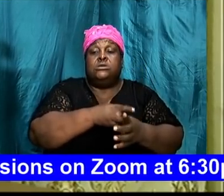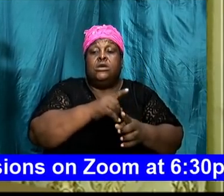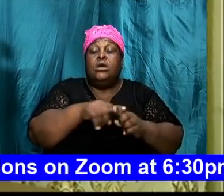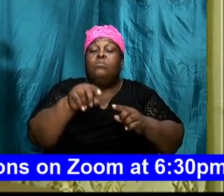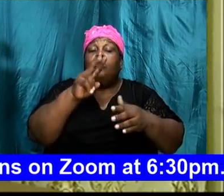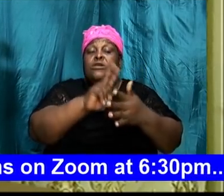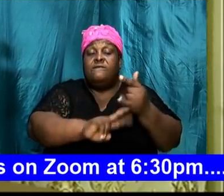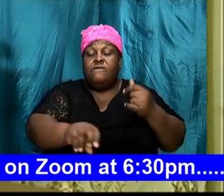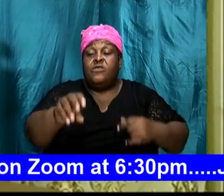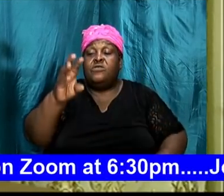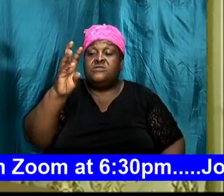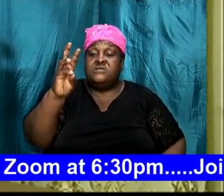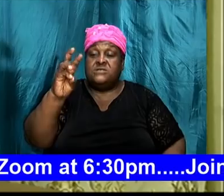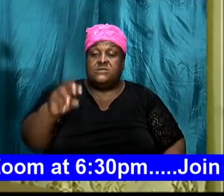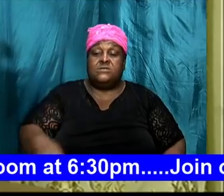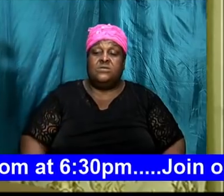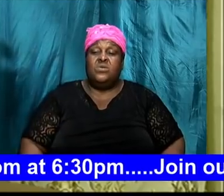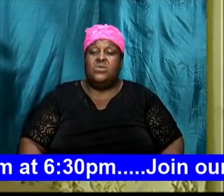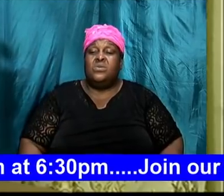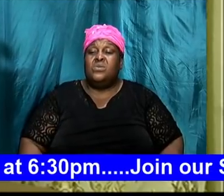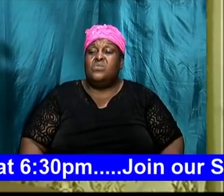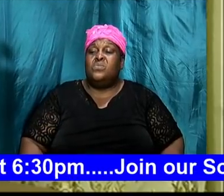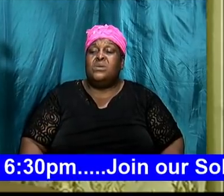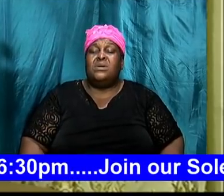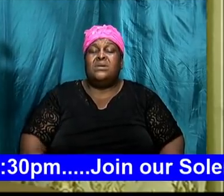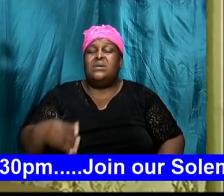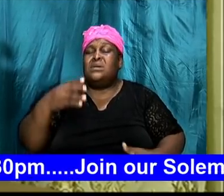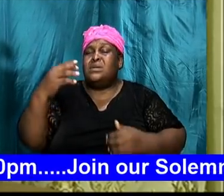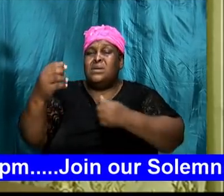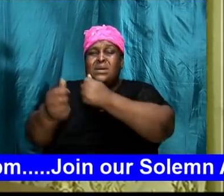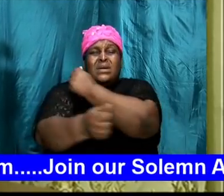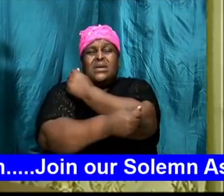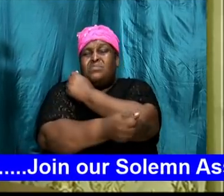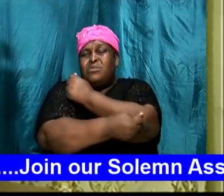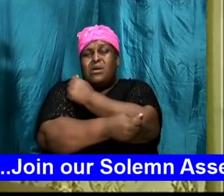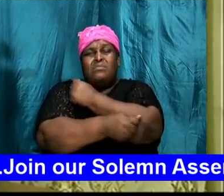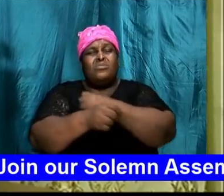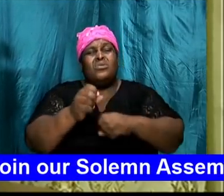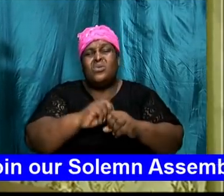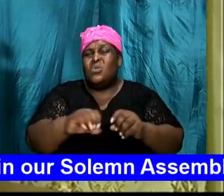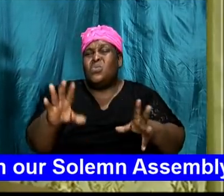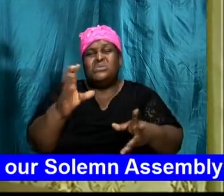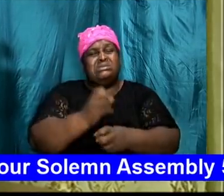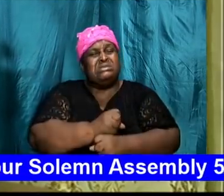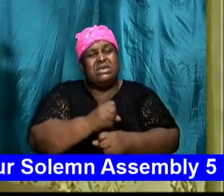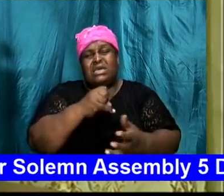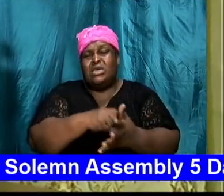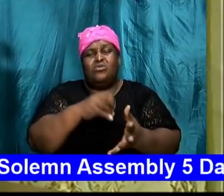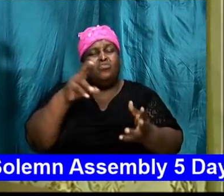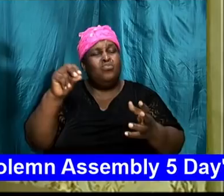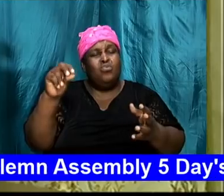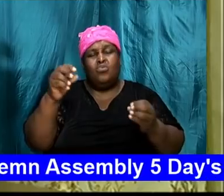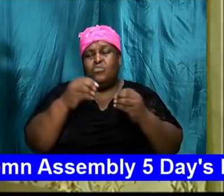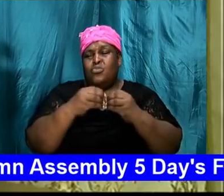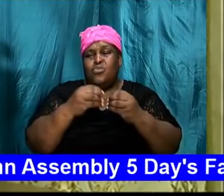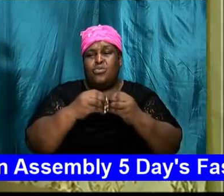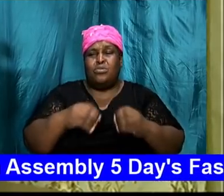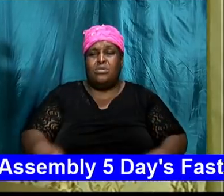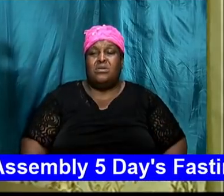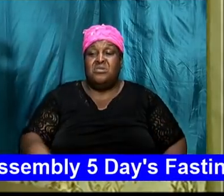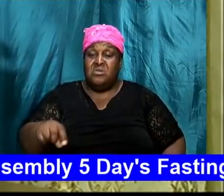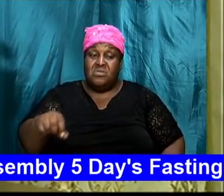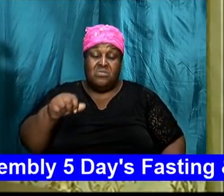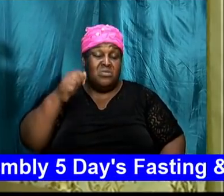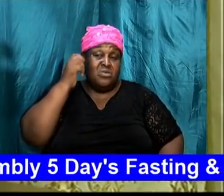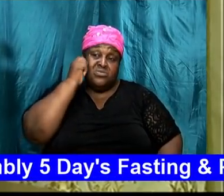when Abraham could not take it anymore I tell you you know these wives they are able to persuade